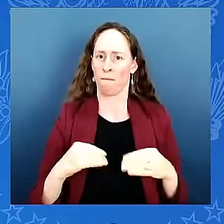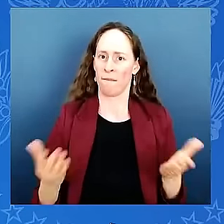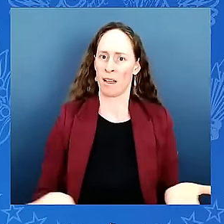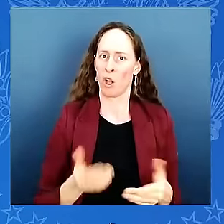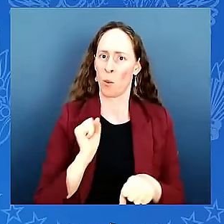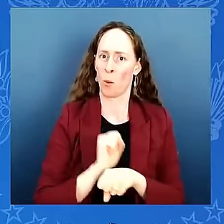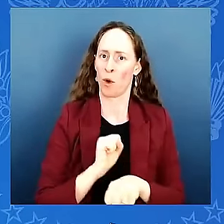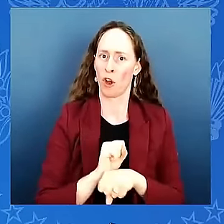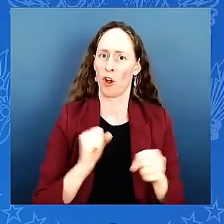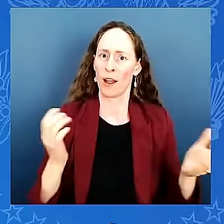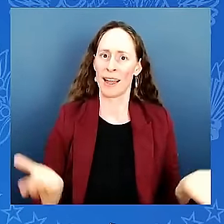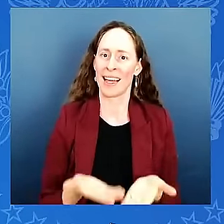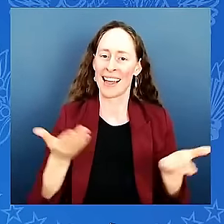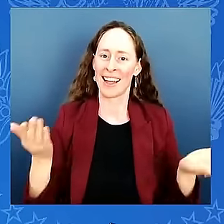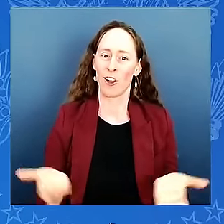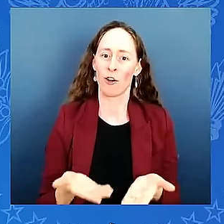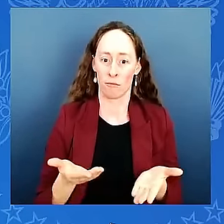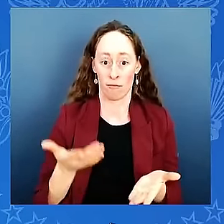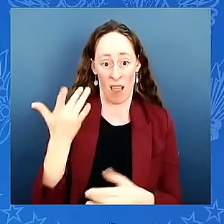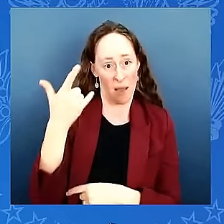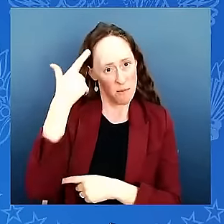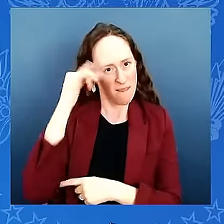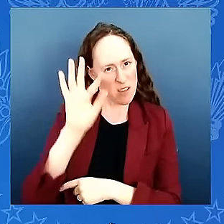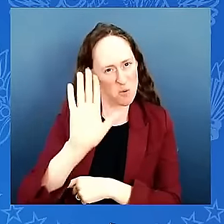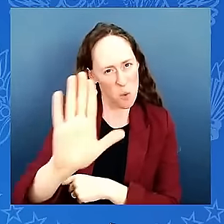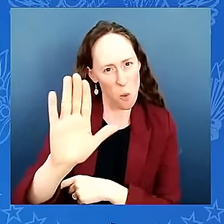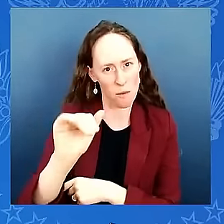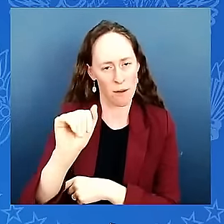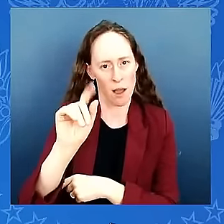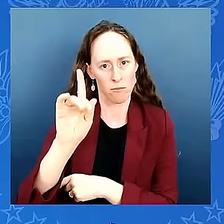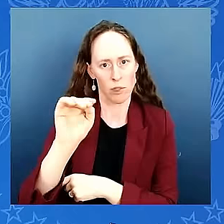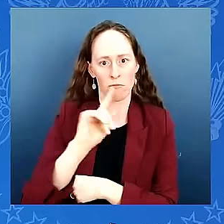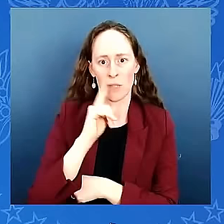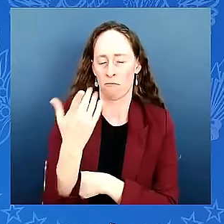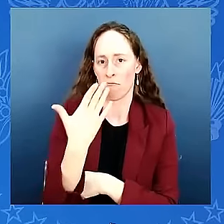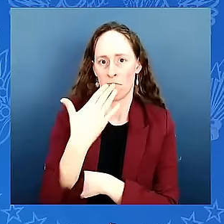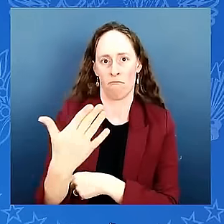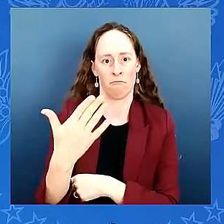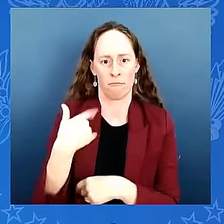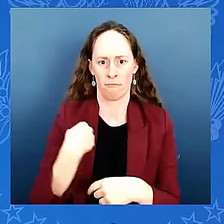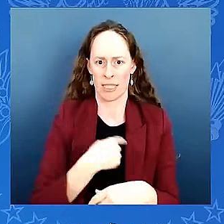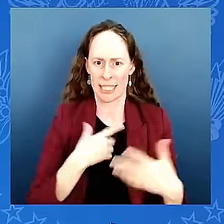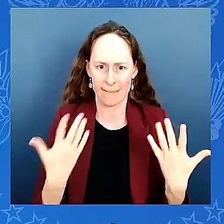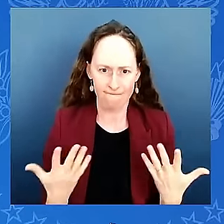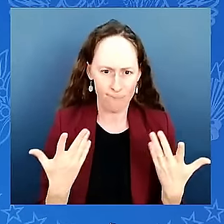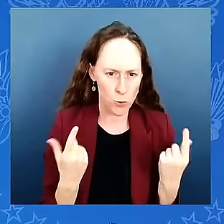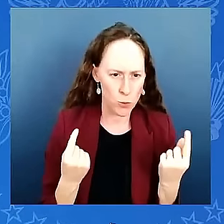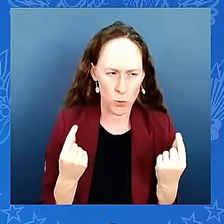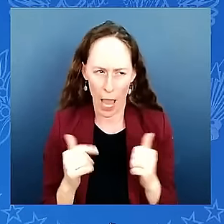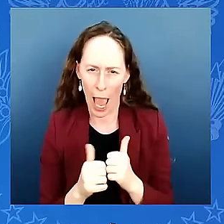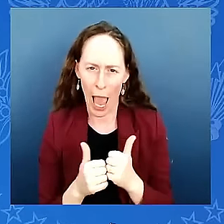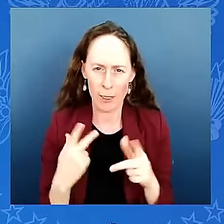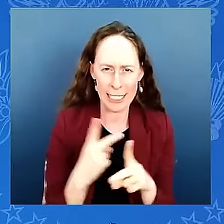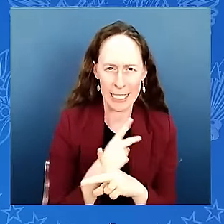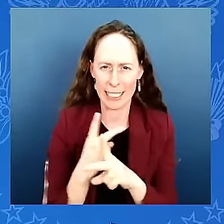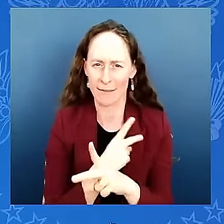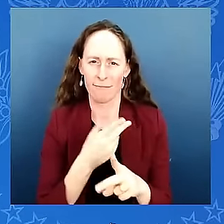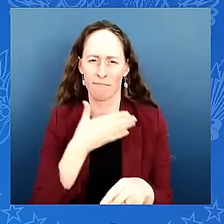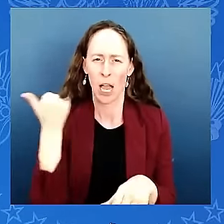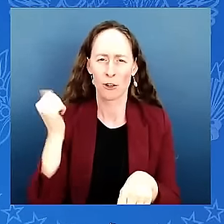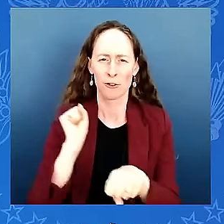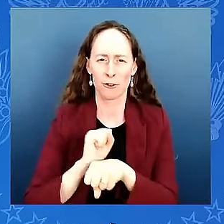job challenge we are training and placing up to 1 000 residents in health care careers